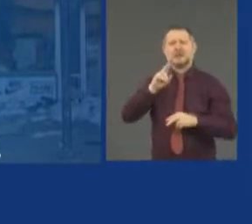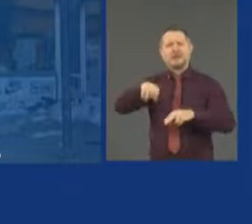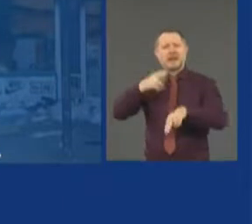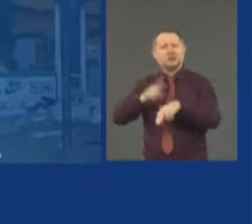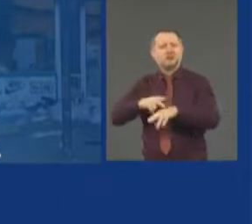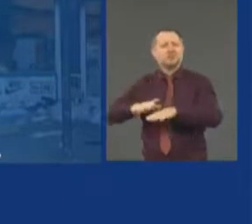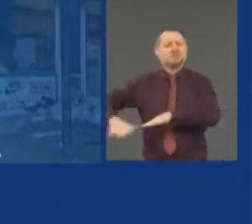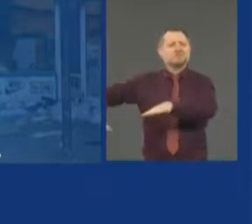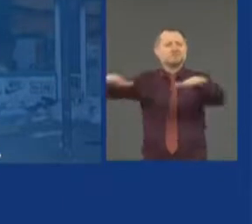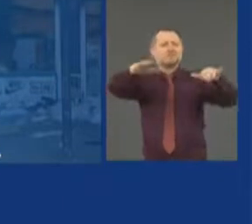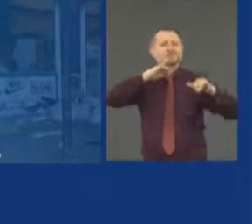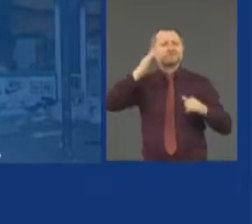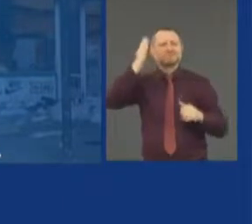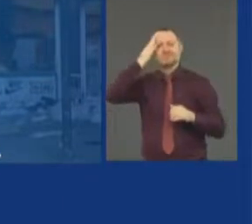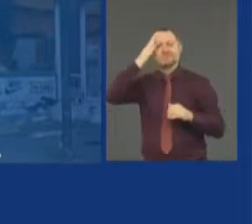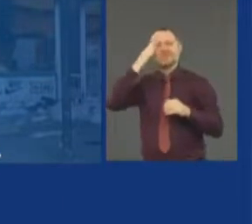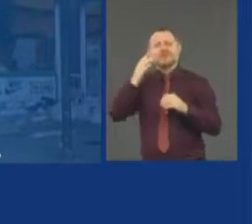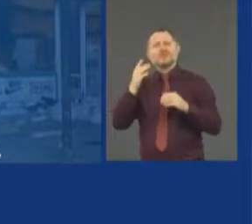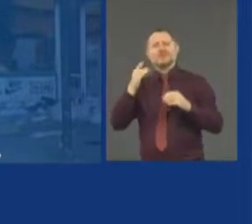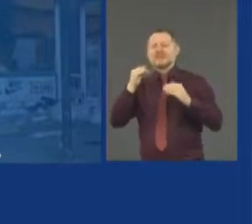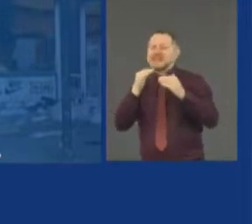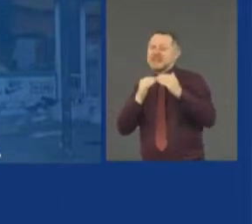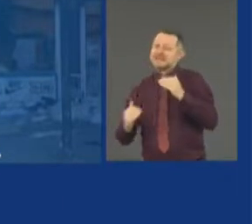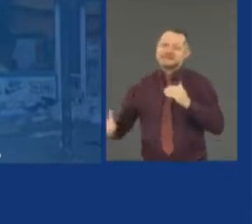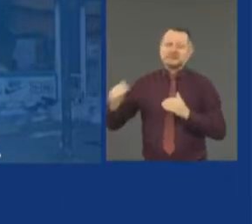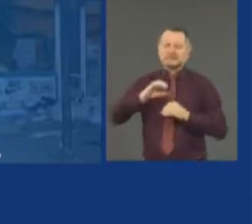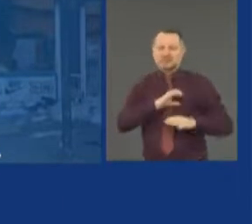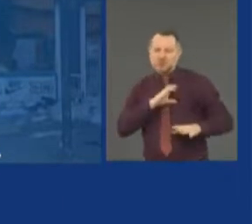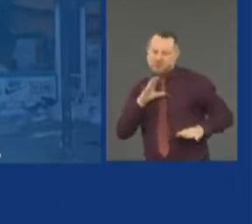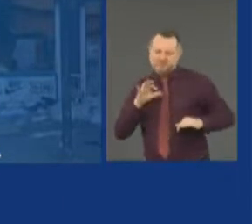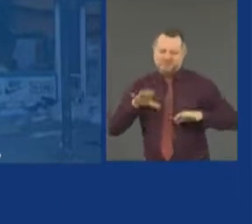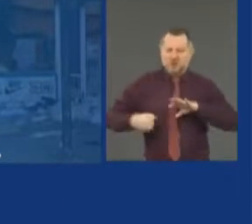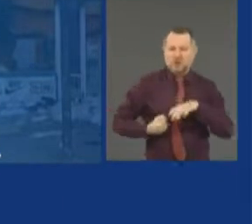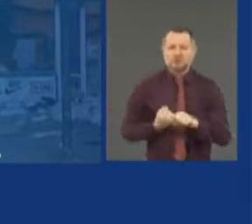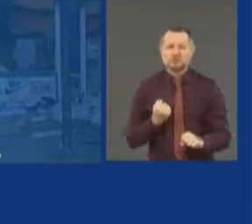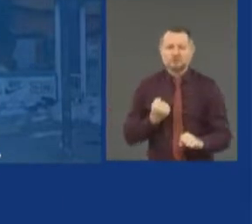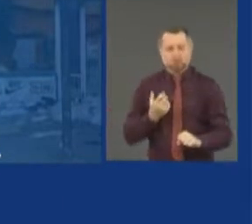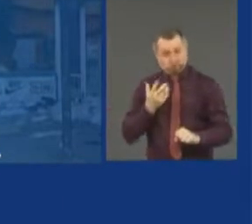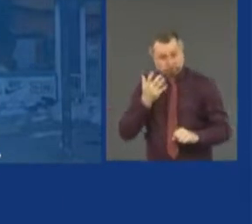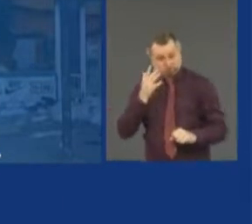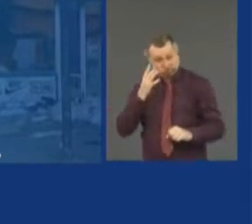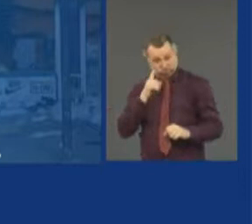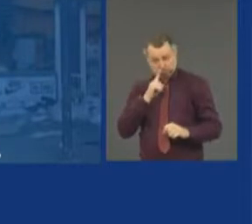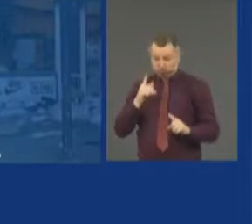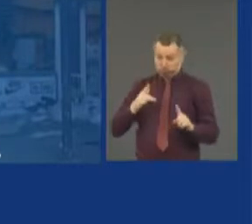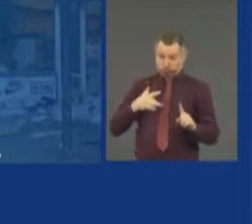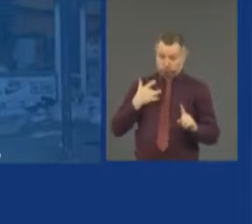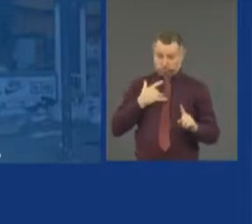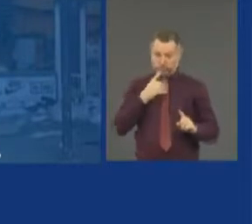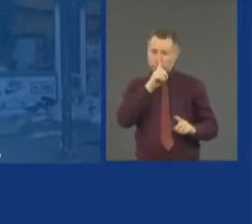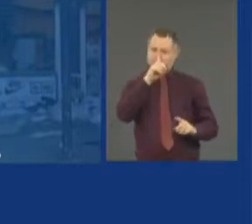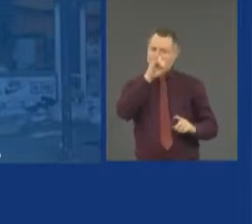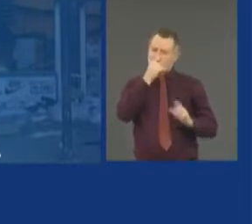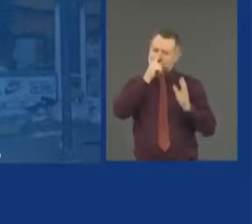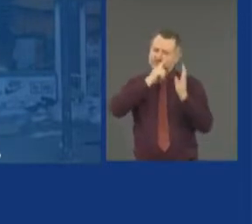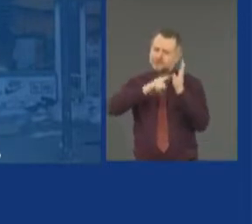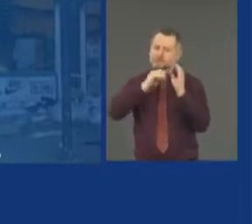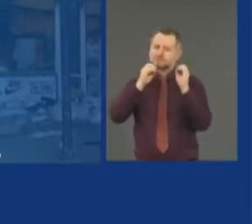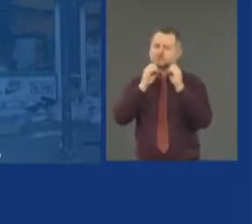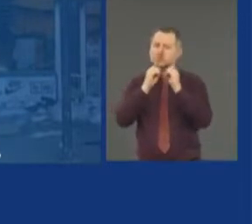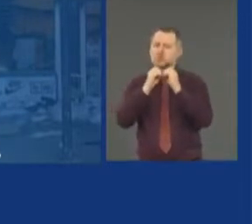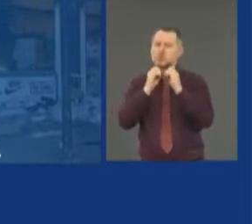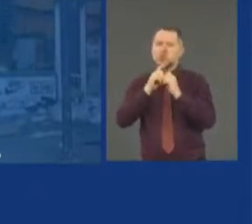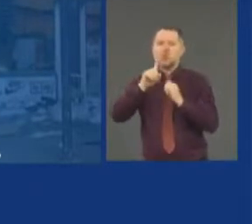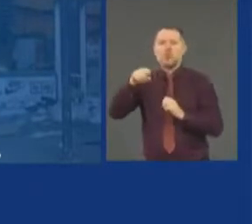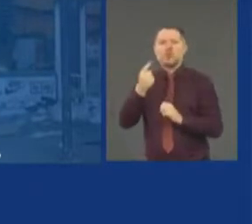And I think the justice agenda should even go forward because it's not just about police abuse. There's injustice in housing. There's